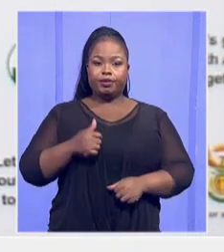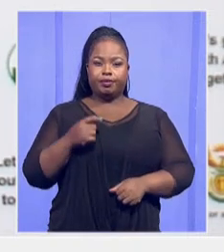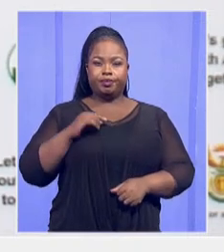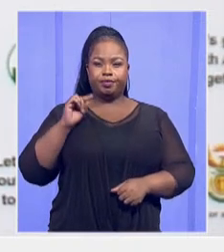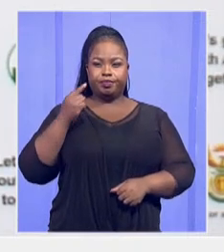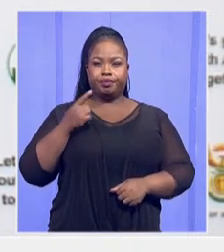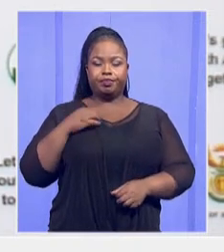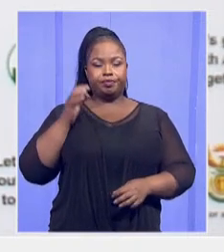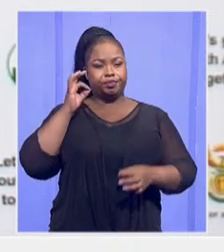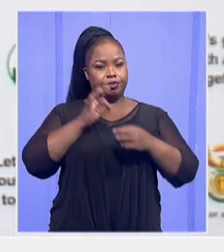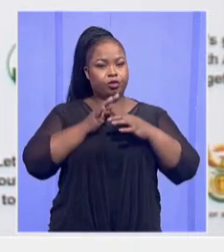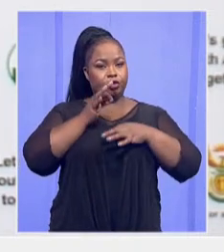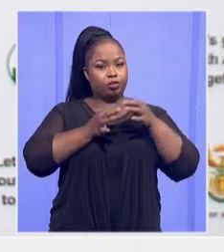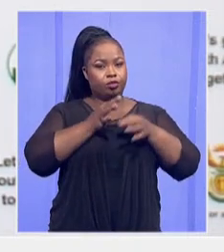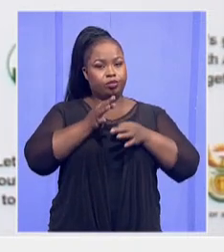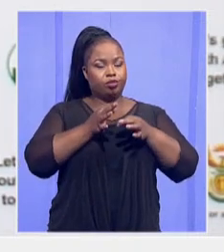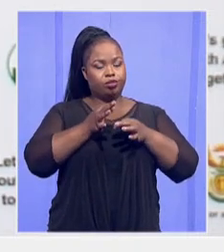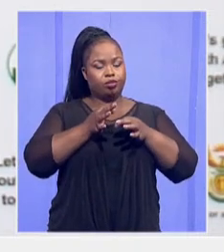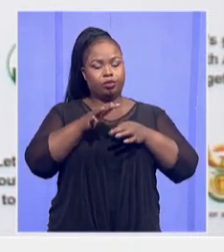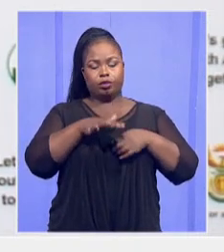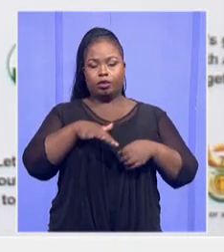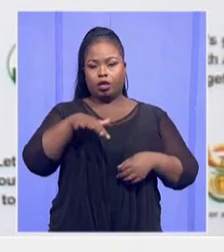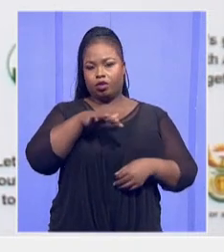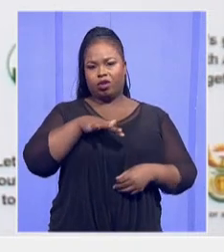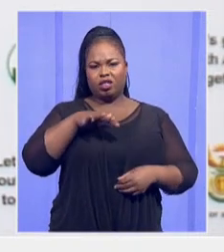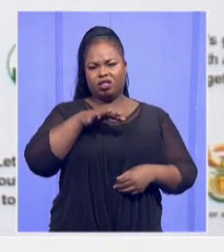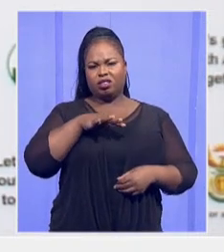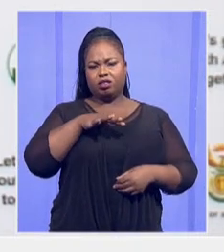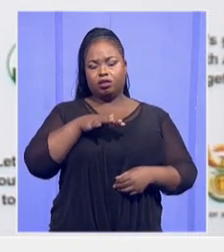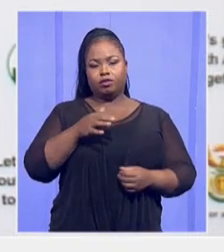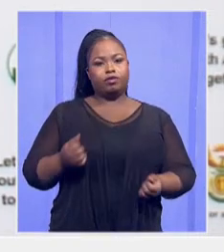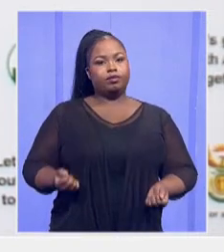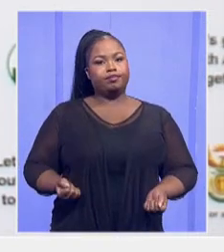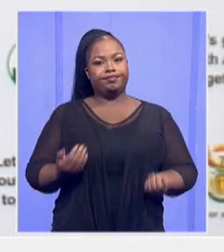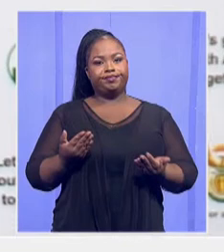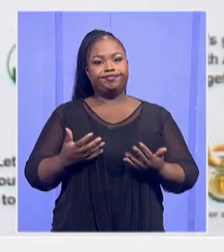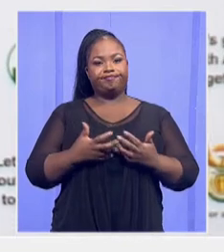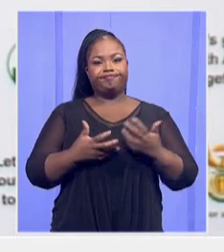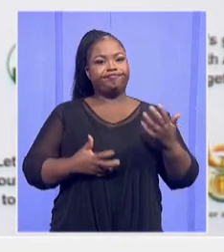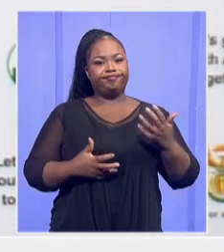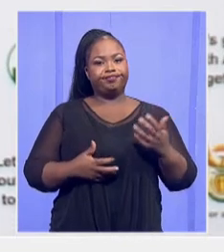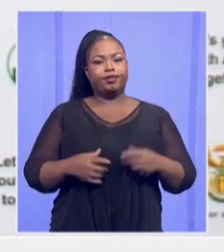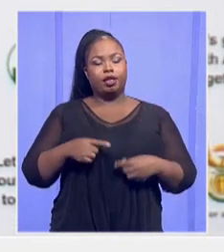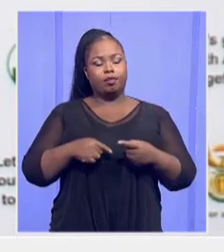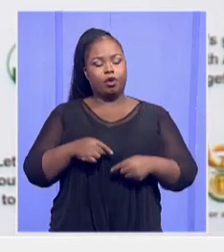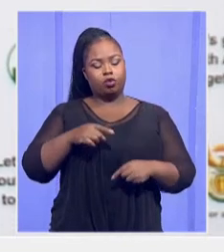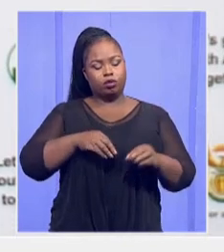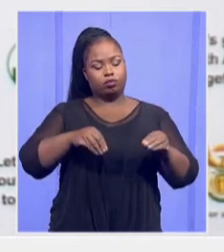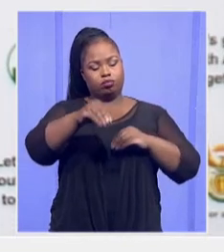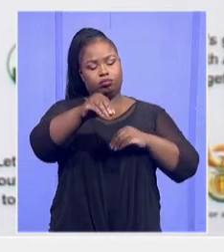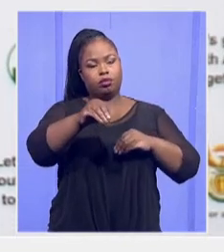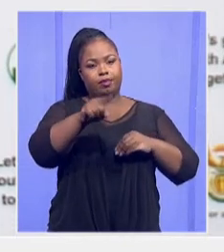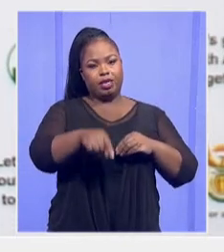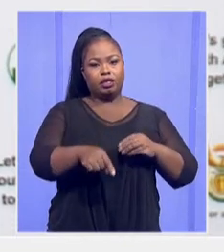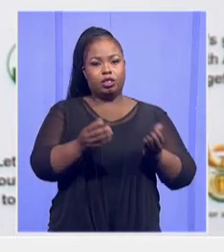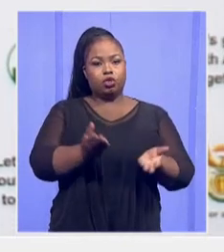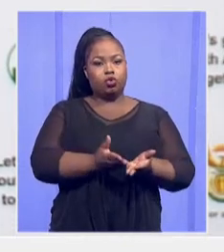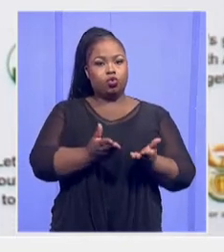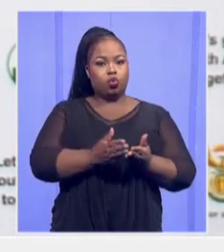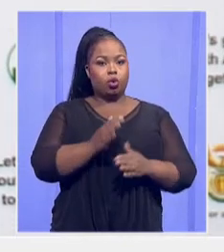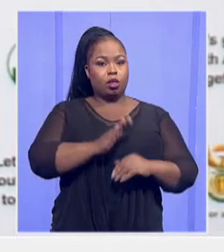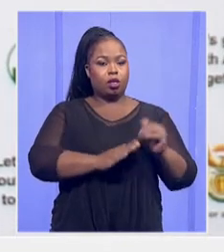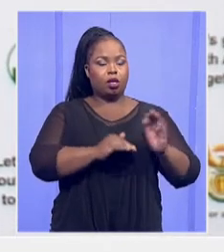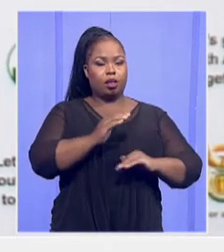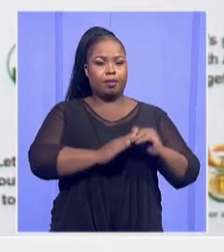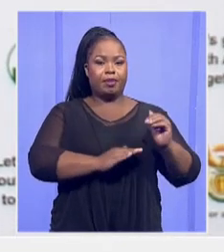areas of delivery, inappropriate structures, which is about replacing them. Schools that are built